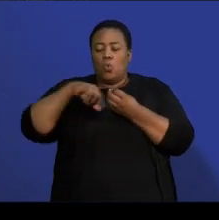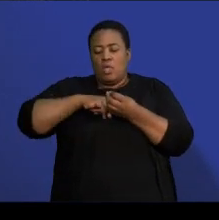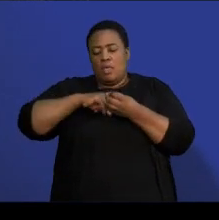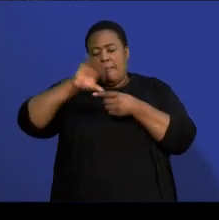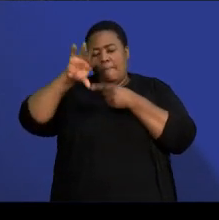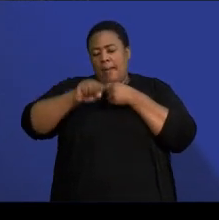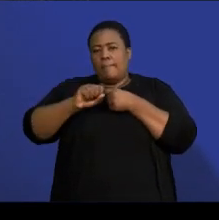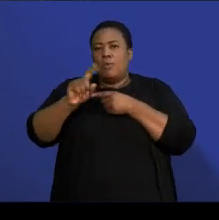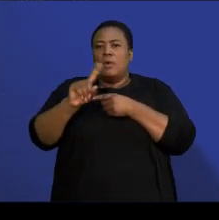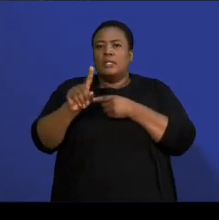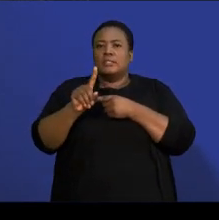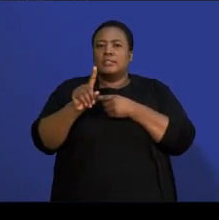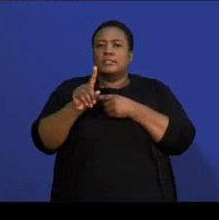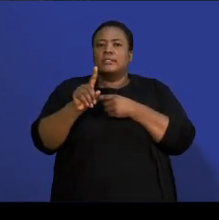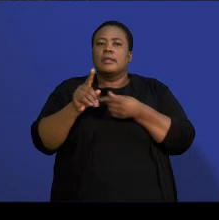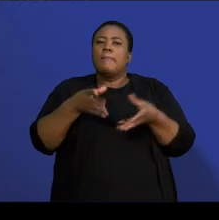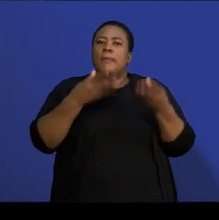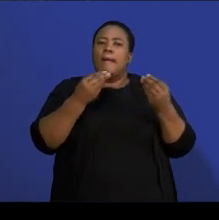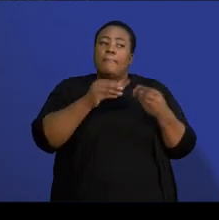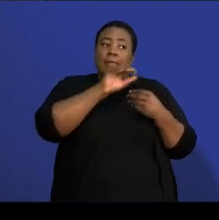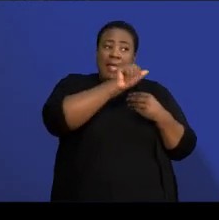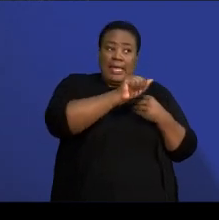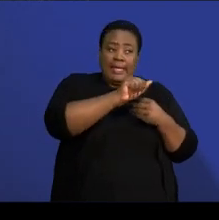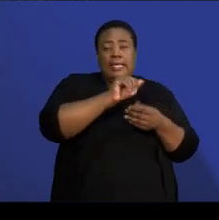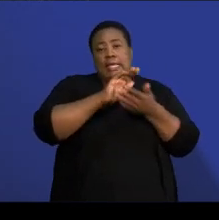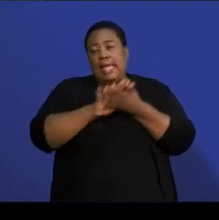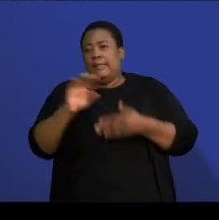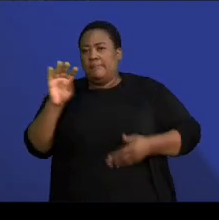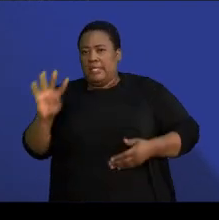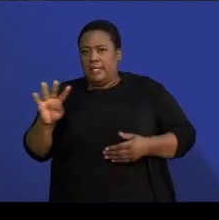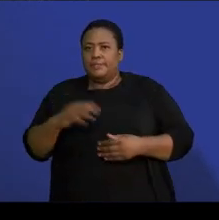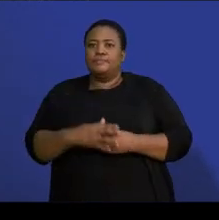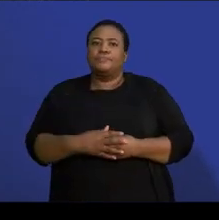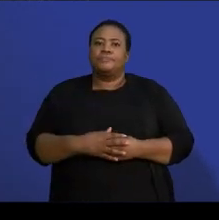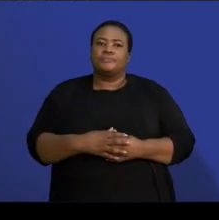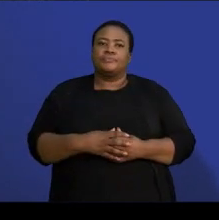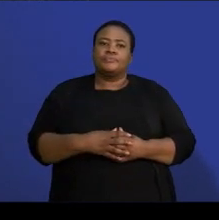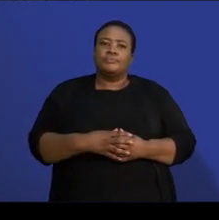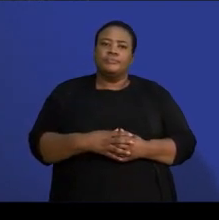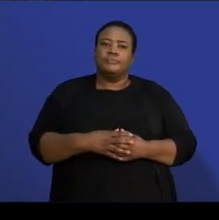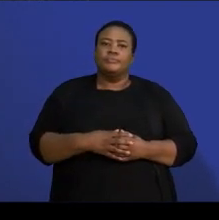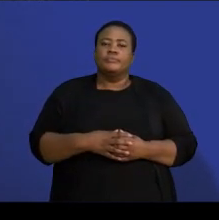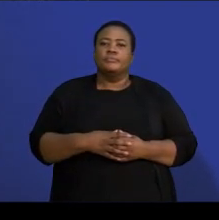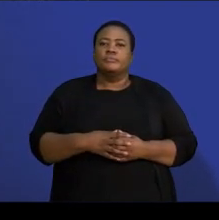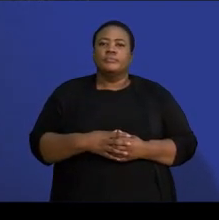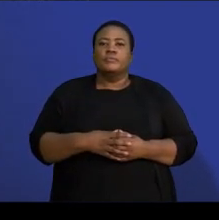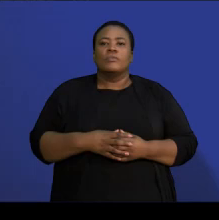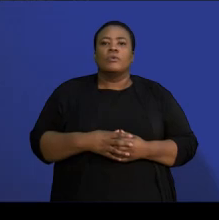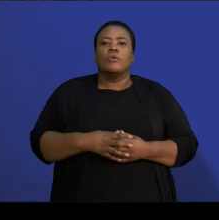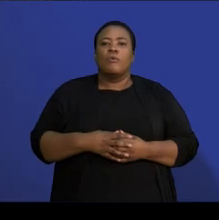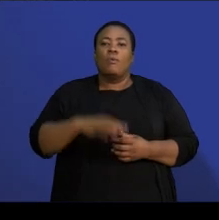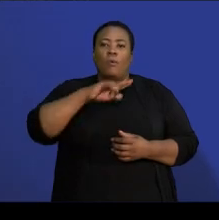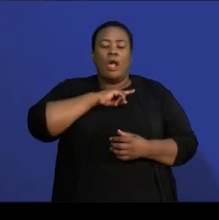and B is. So, we need to know what the probability of A and B is in order to show the